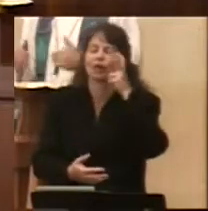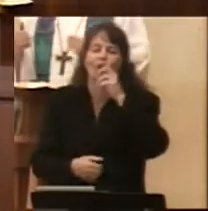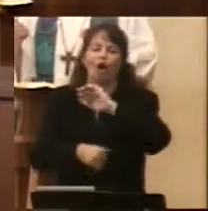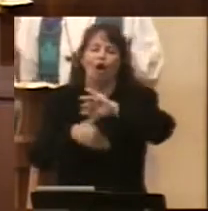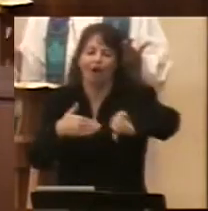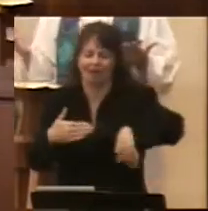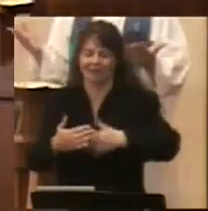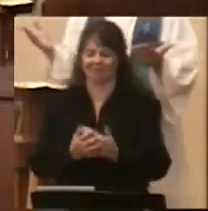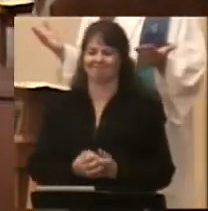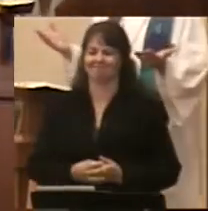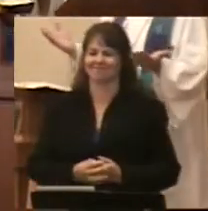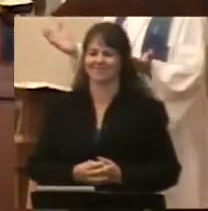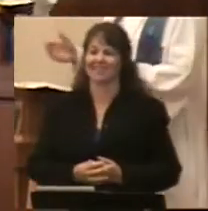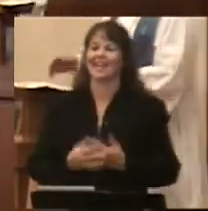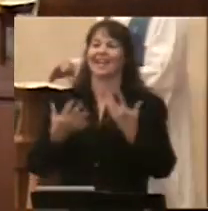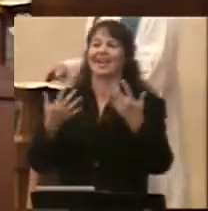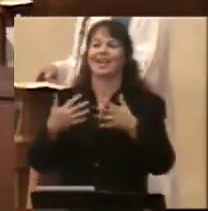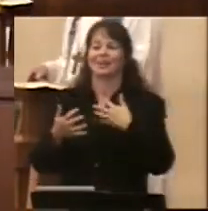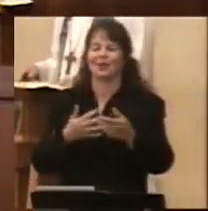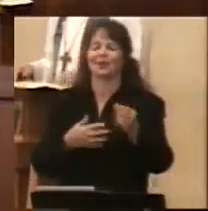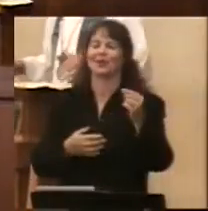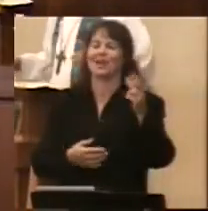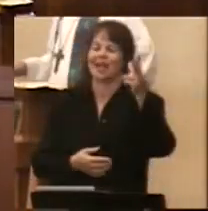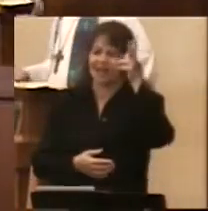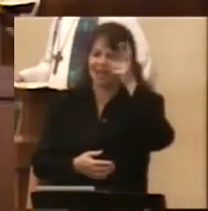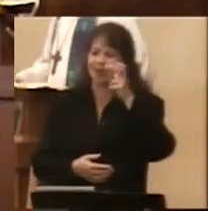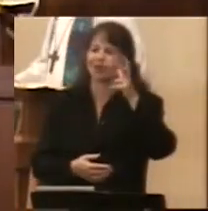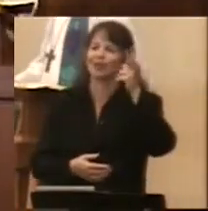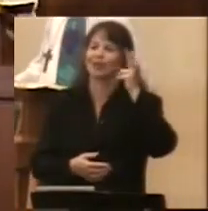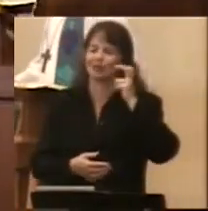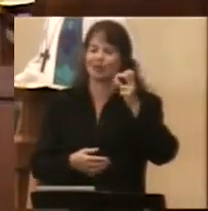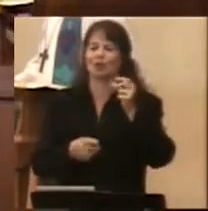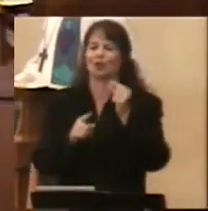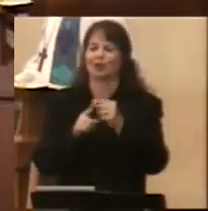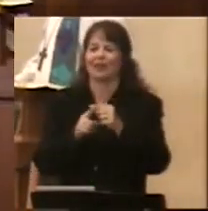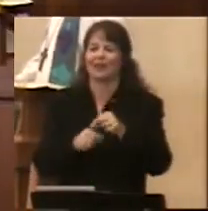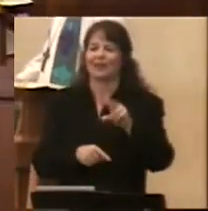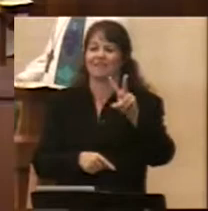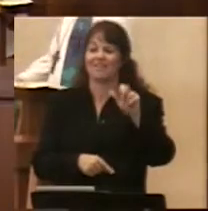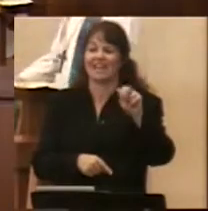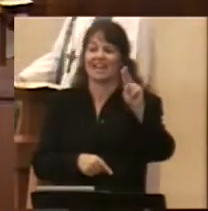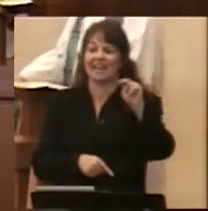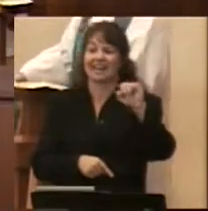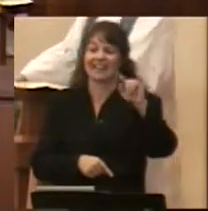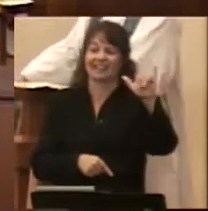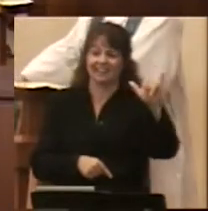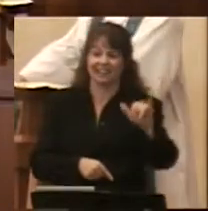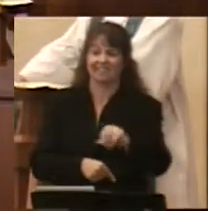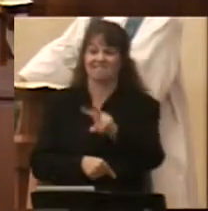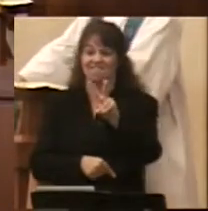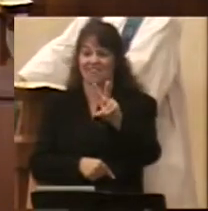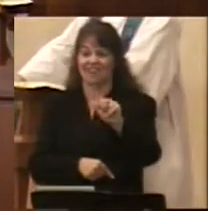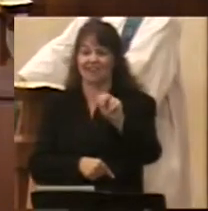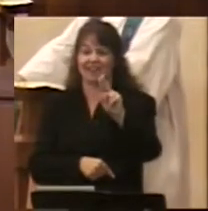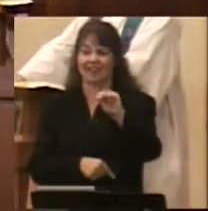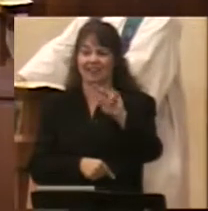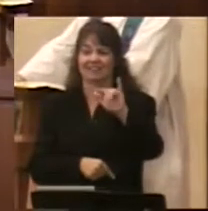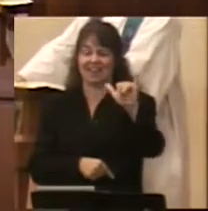we hear this word from the writer of Ecclesiastes, vanity, vanity, all is vanity.